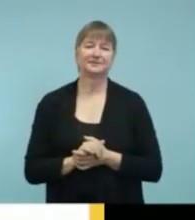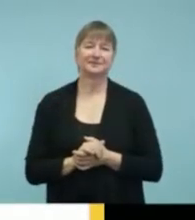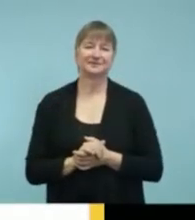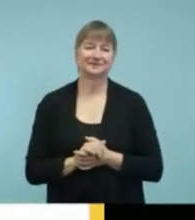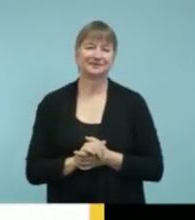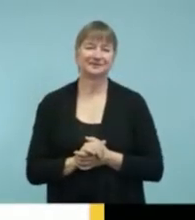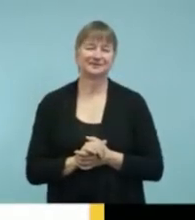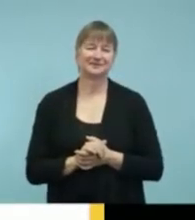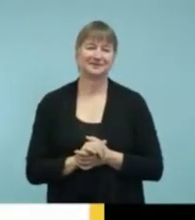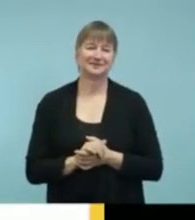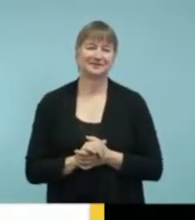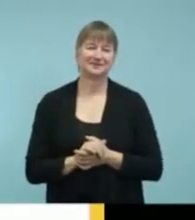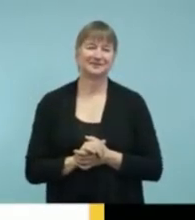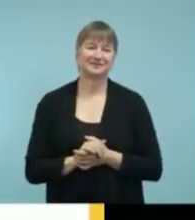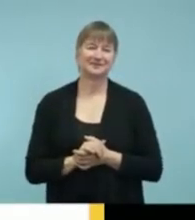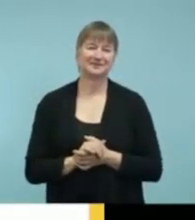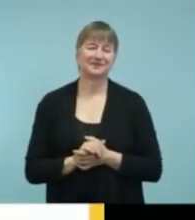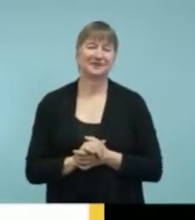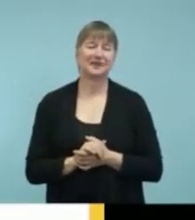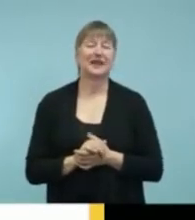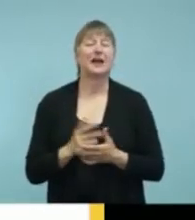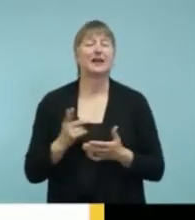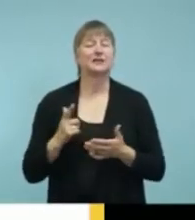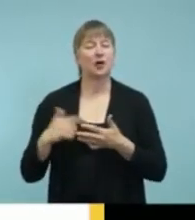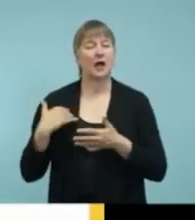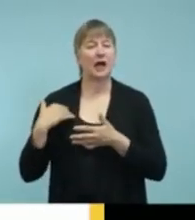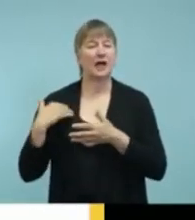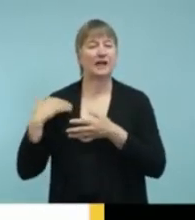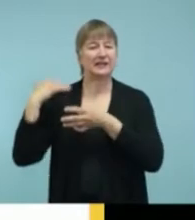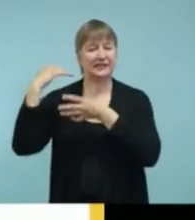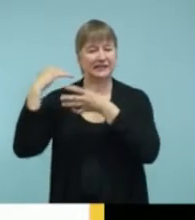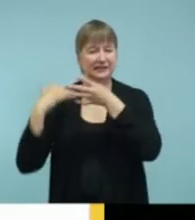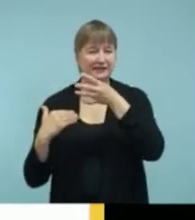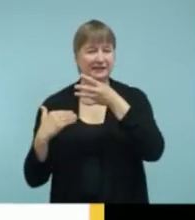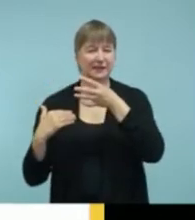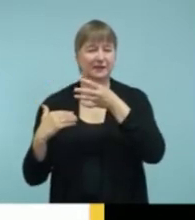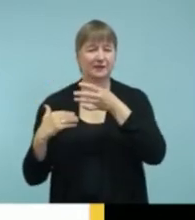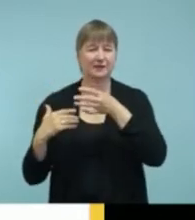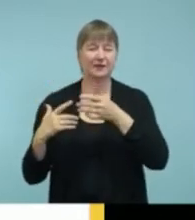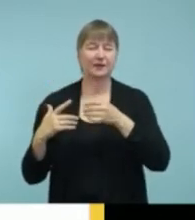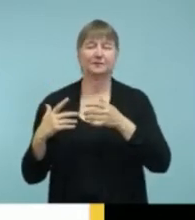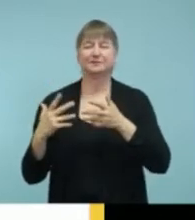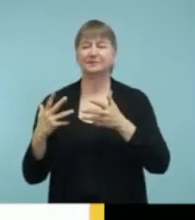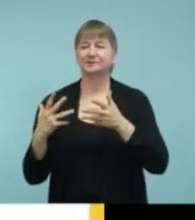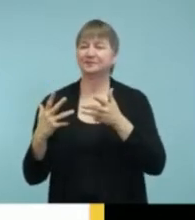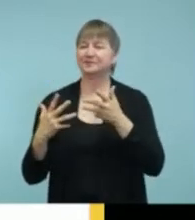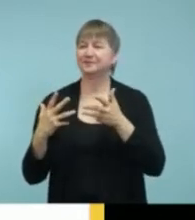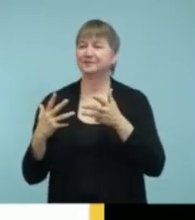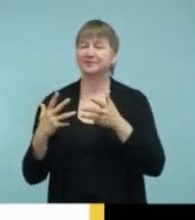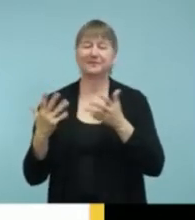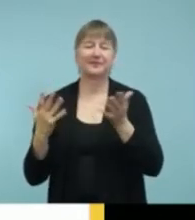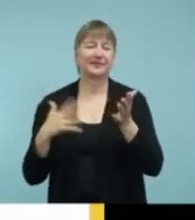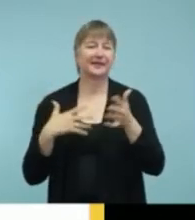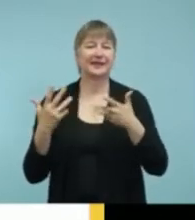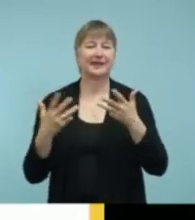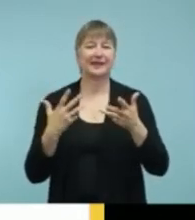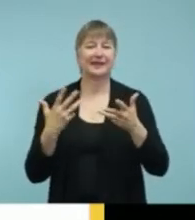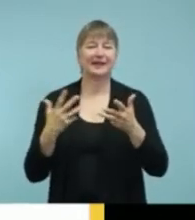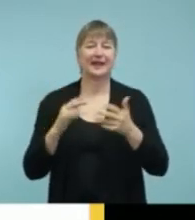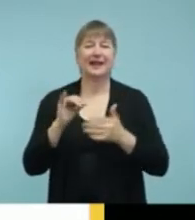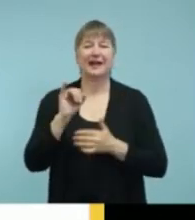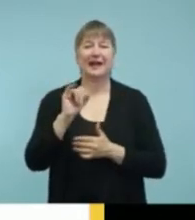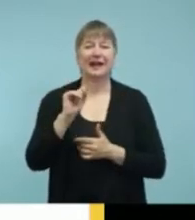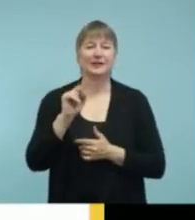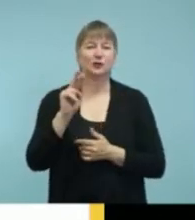Um, I also listed out here, um, the, the last two slides talking, um, these are the iTunes websites